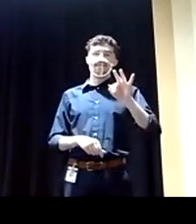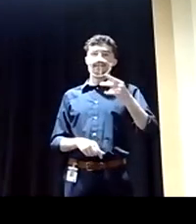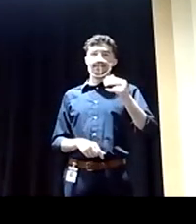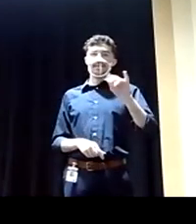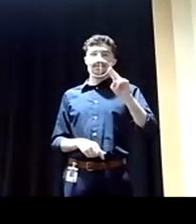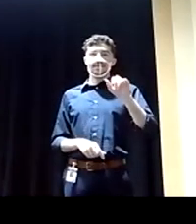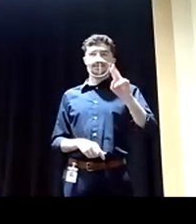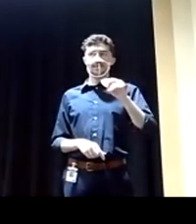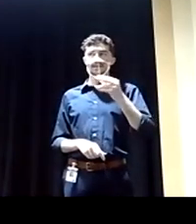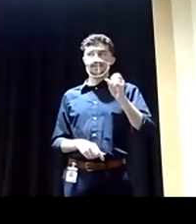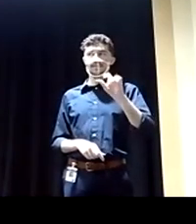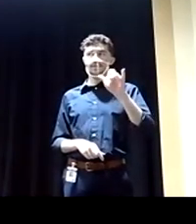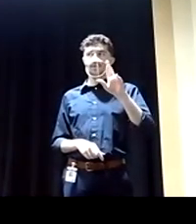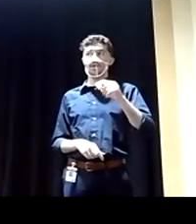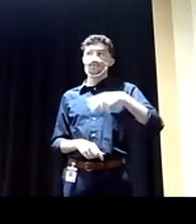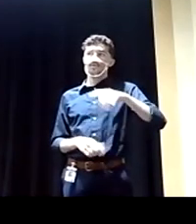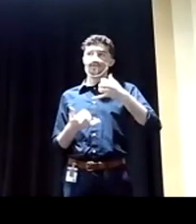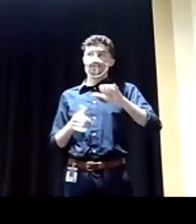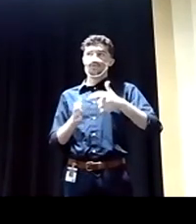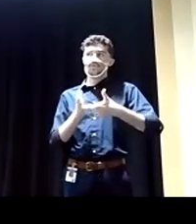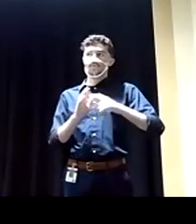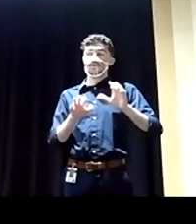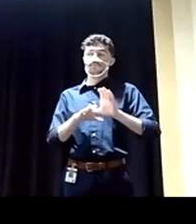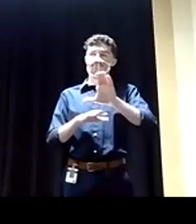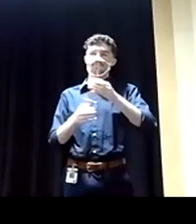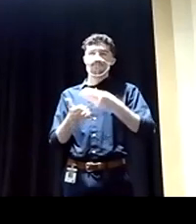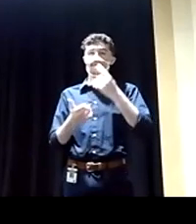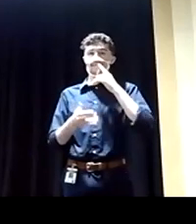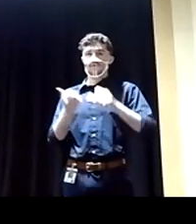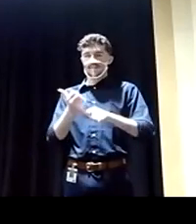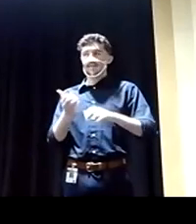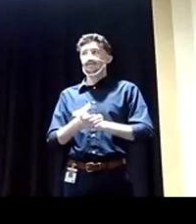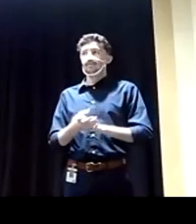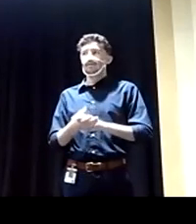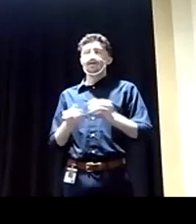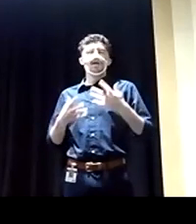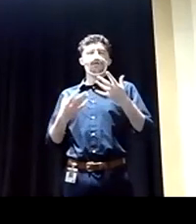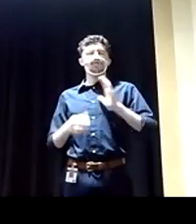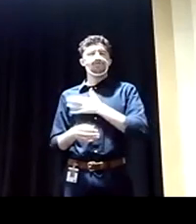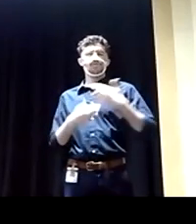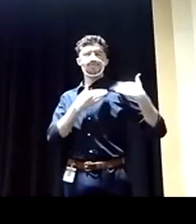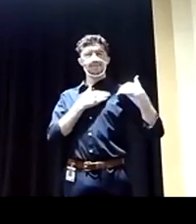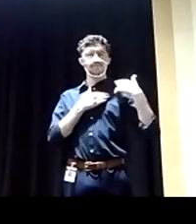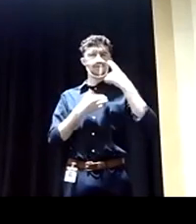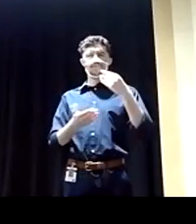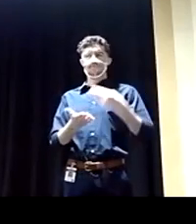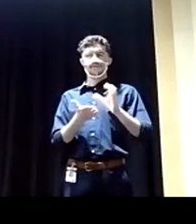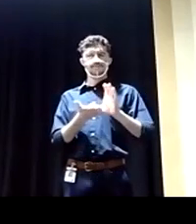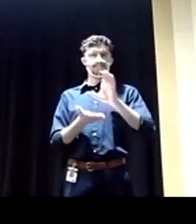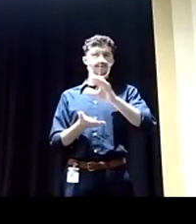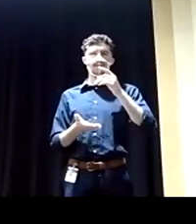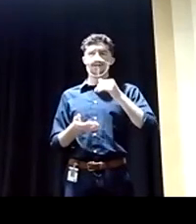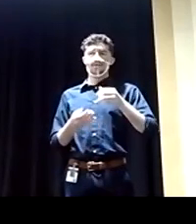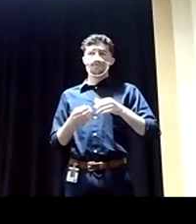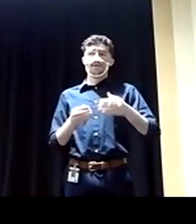provide fungible foreign aid. How much obligation does the U.S. have in relation to foreign aid to other countries in regards to our